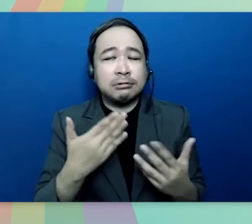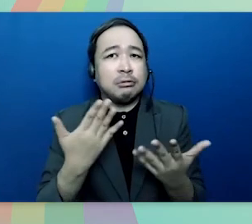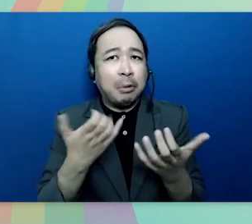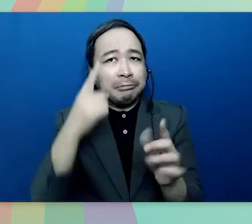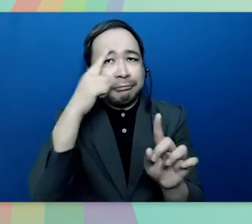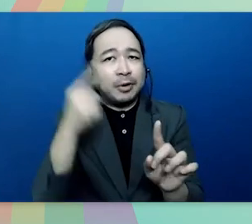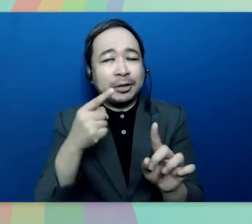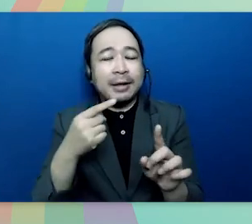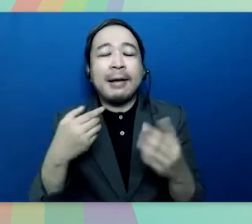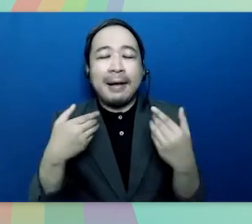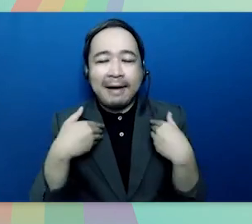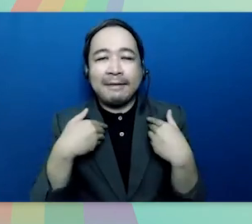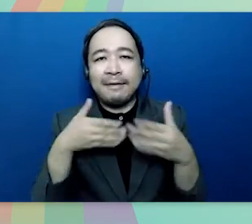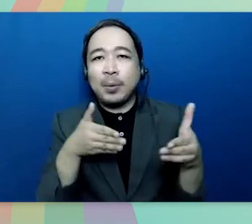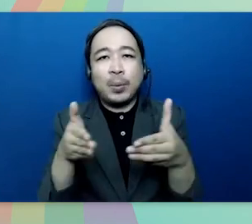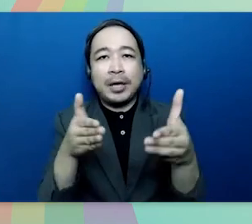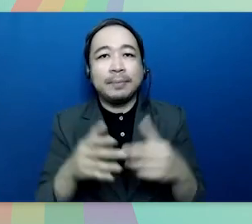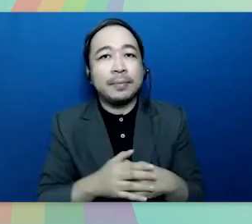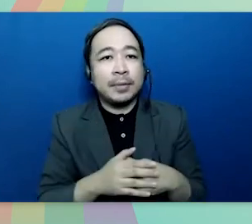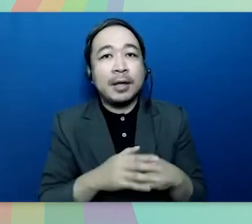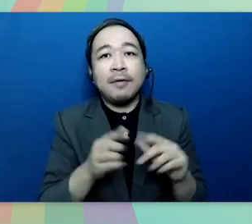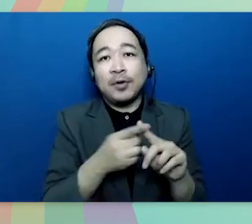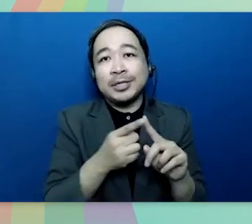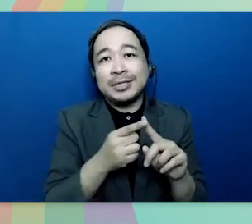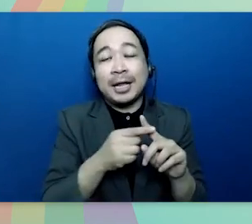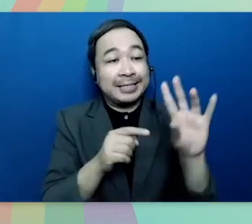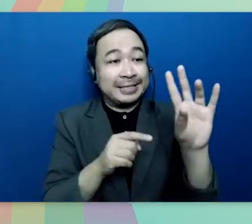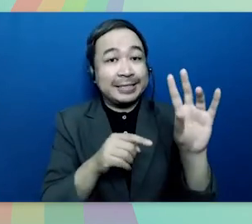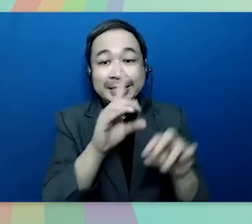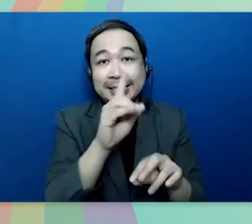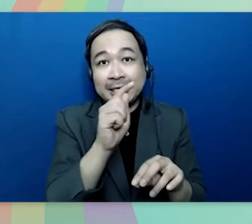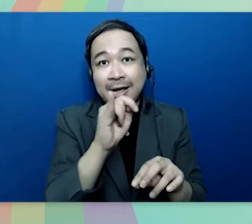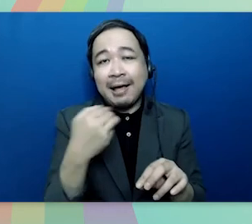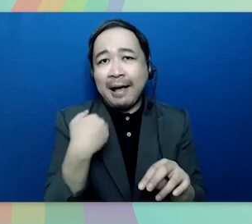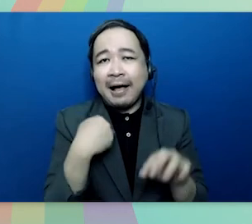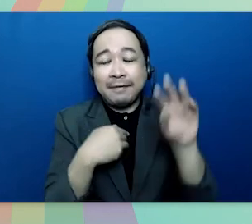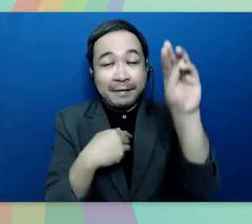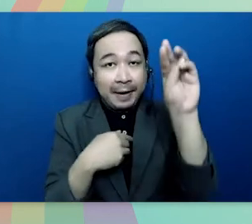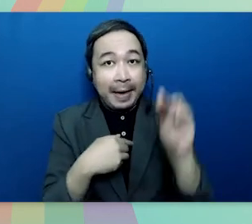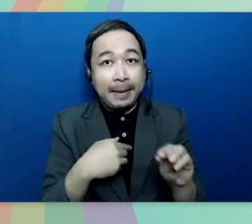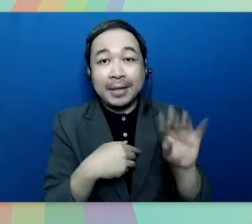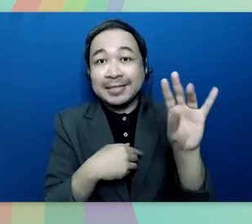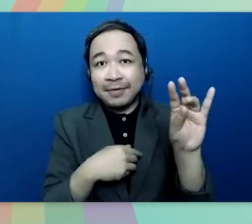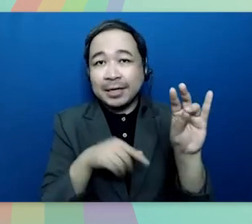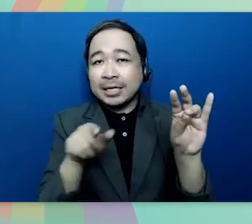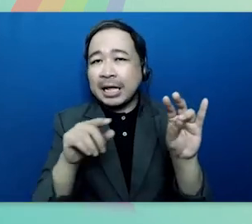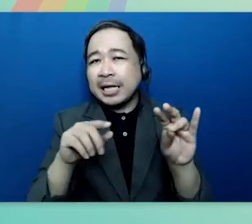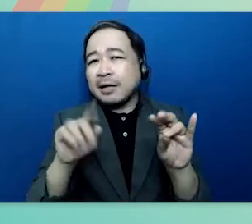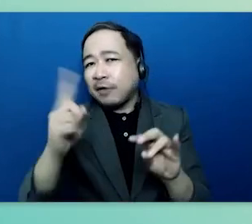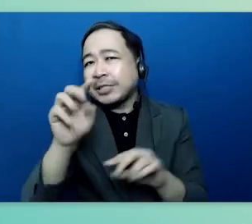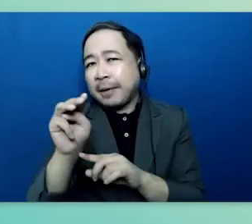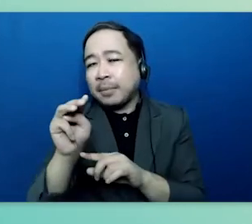is a will there's a way the first m in the dti seven m's of